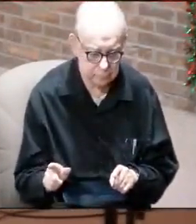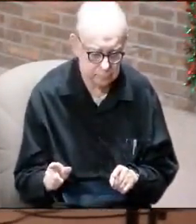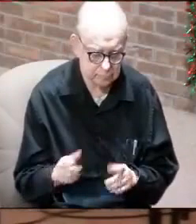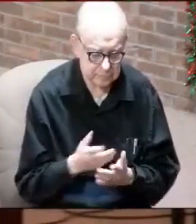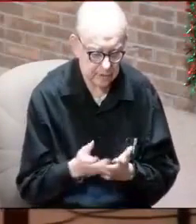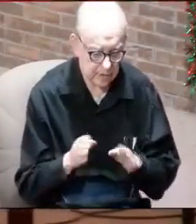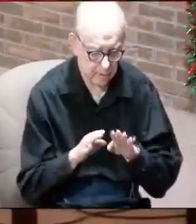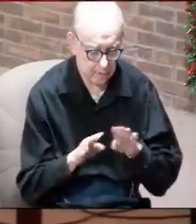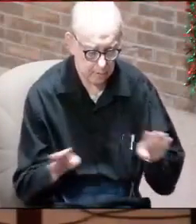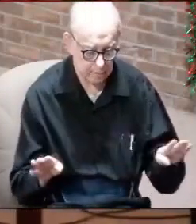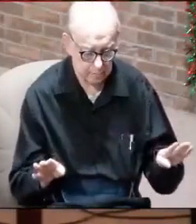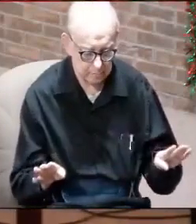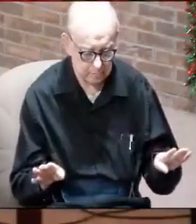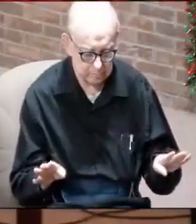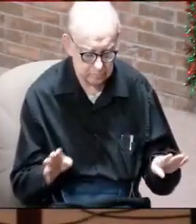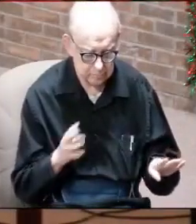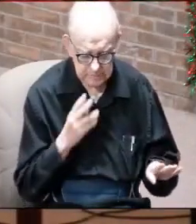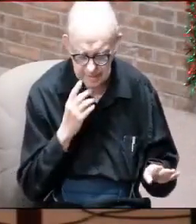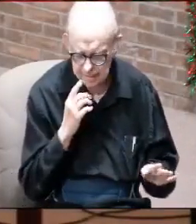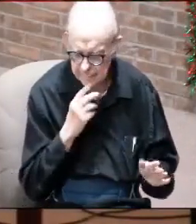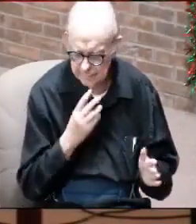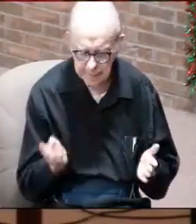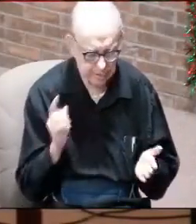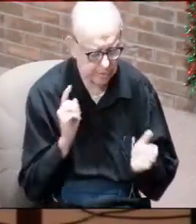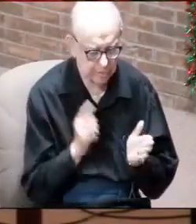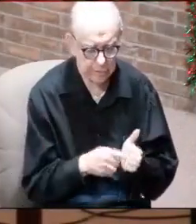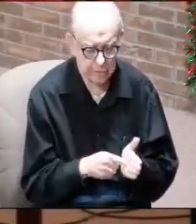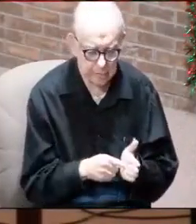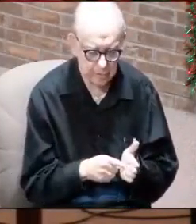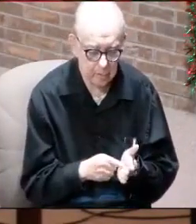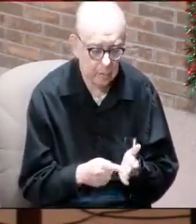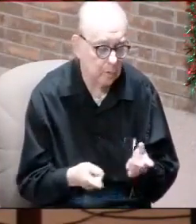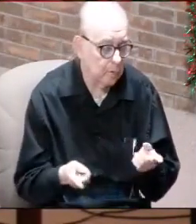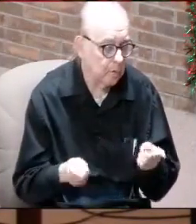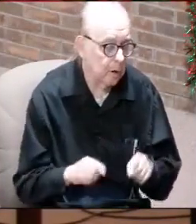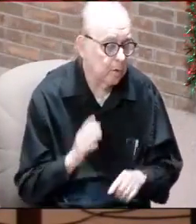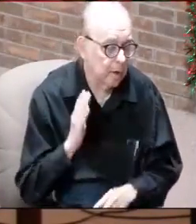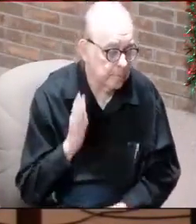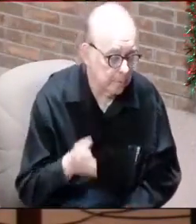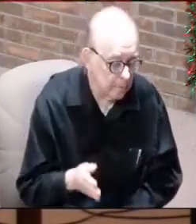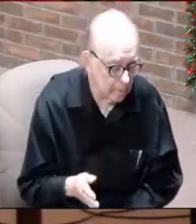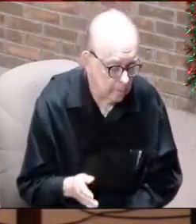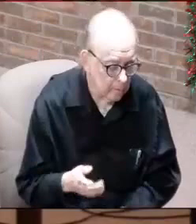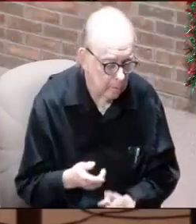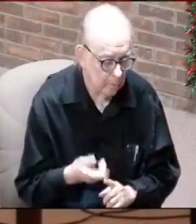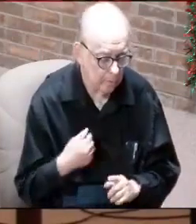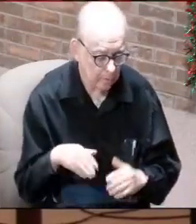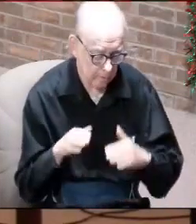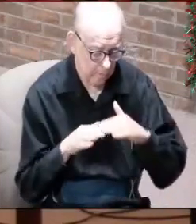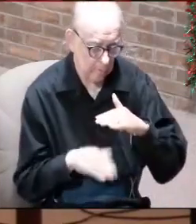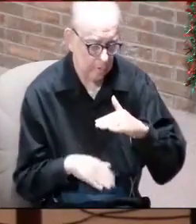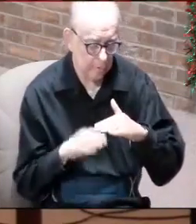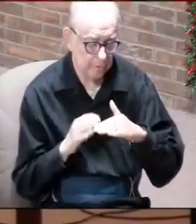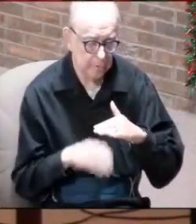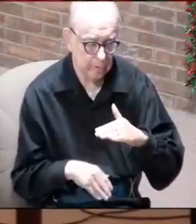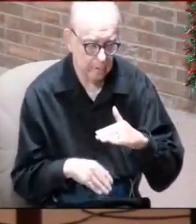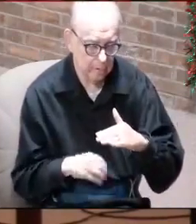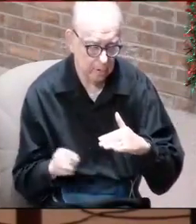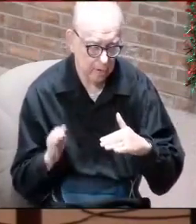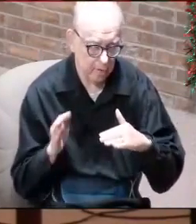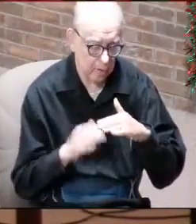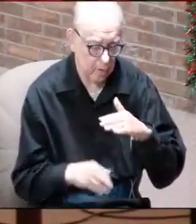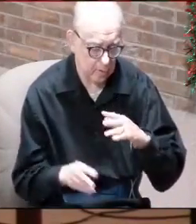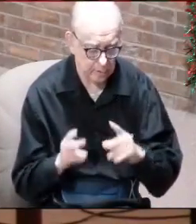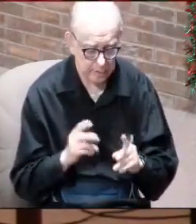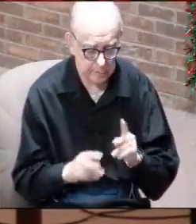being opened up and all of this is being displayed, that what's going to happen is from the lowest of the